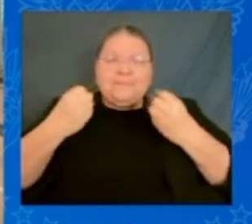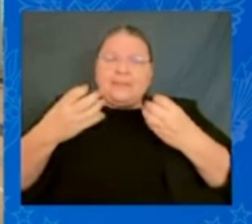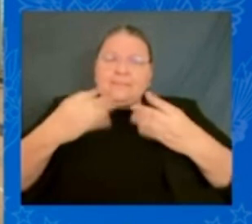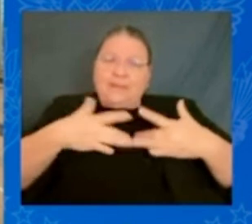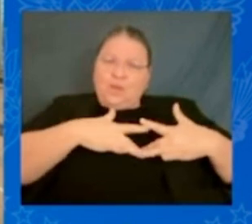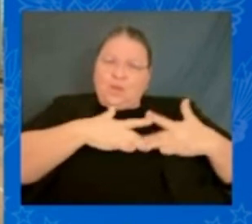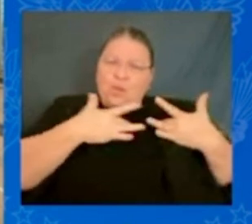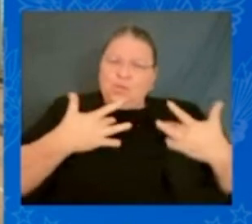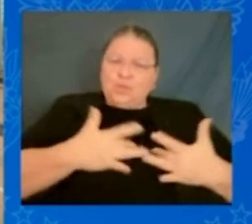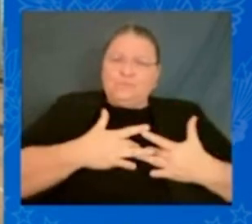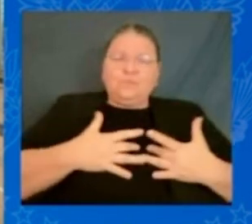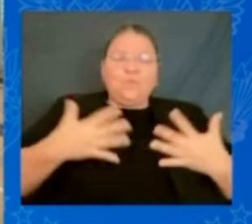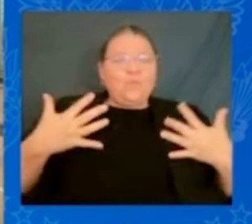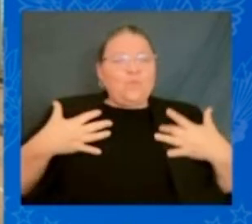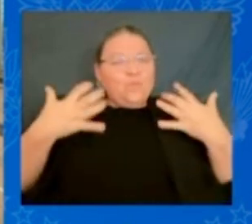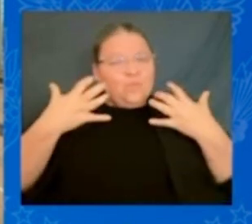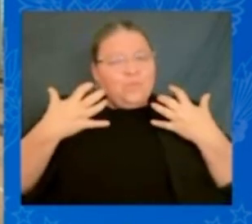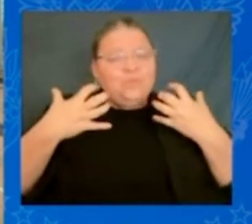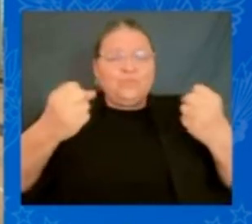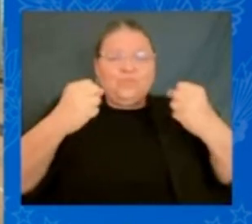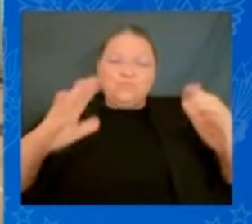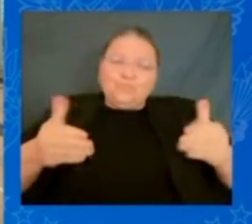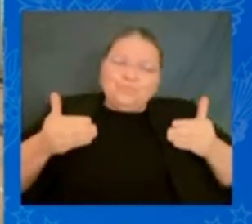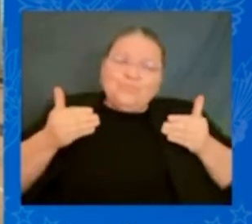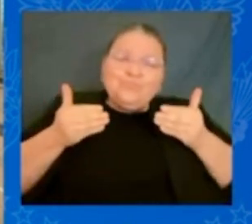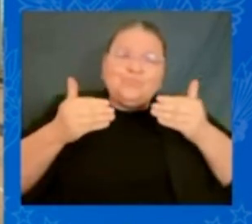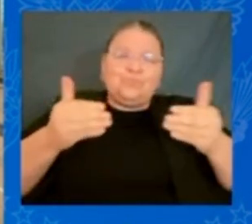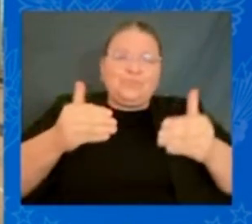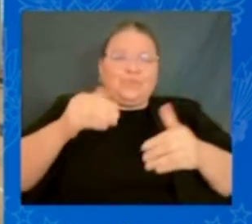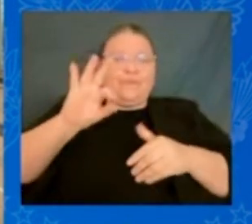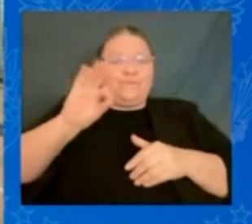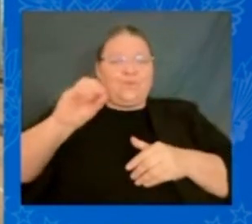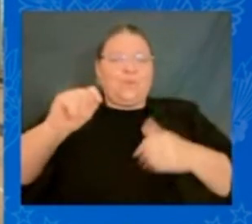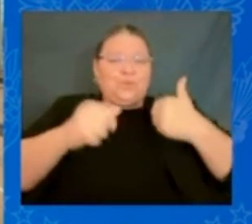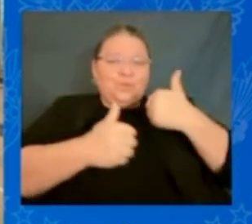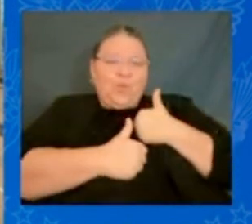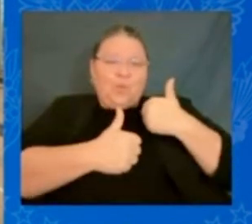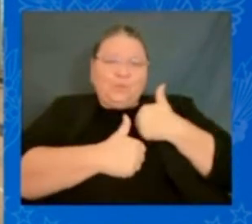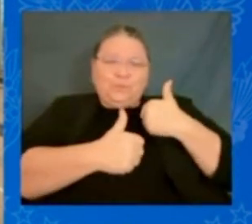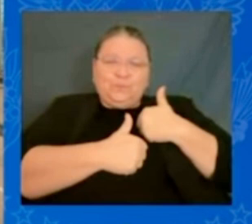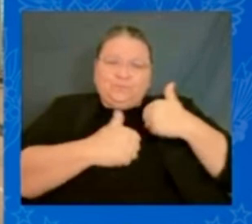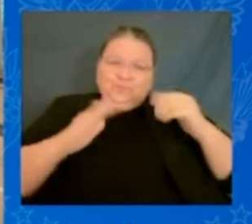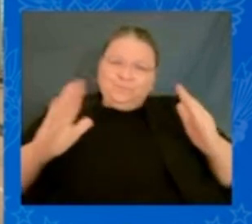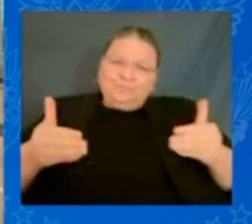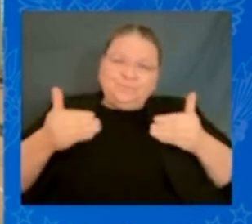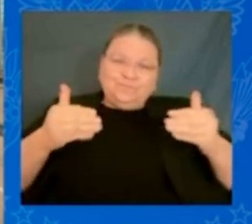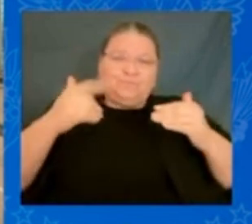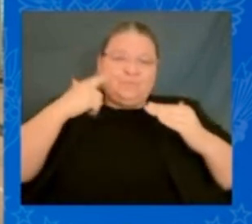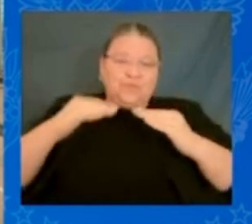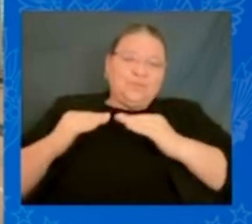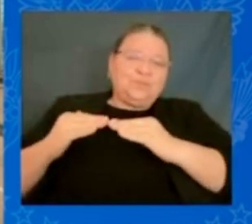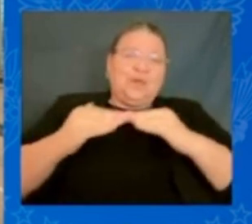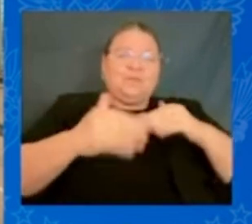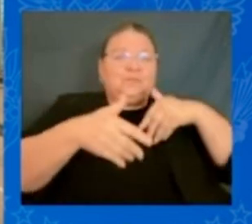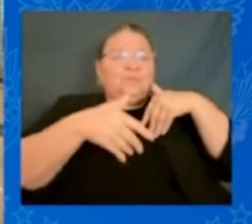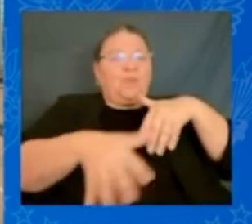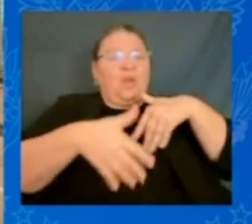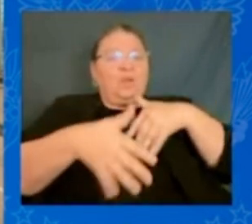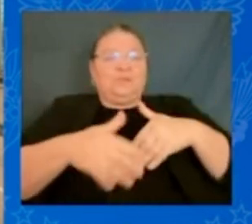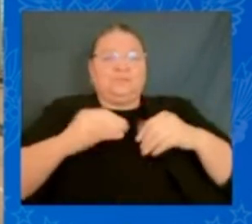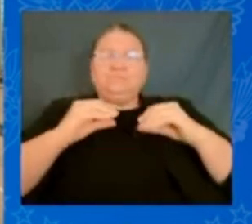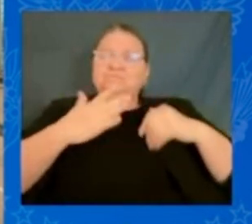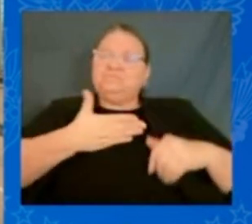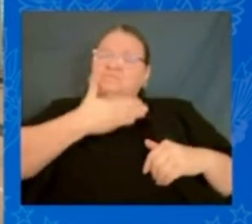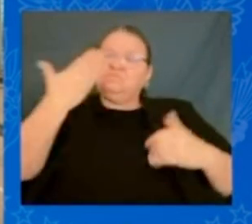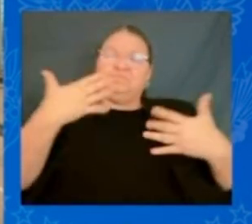soldiers for a march for justice marched through the valley of the shadow of death. And they feared no evil. The